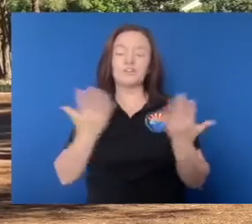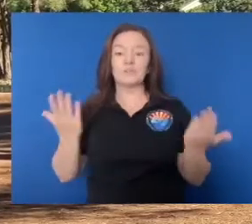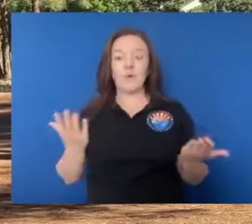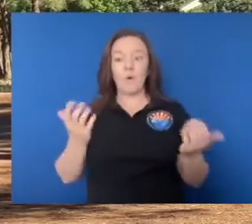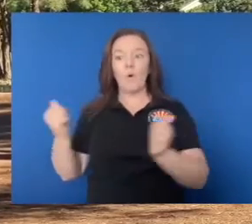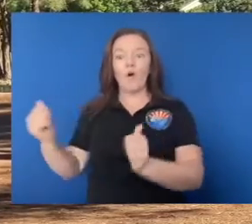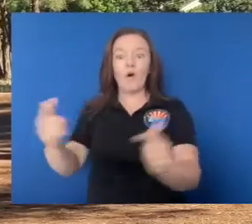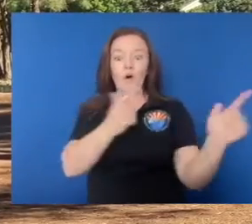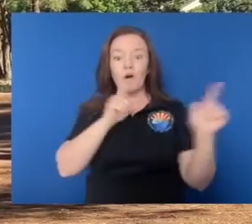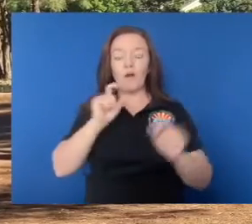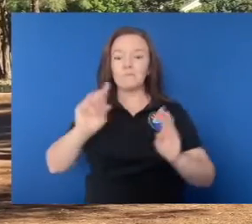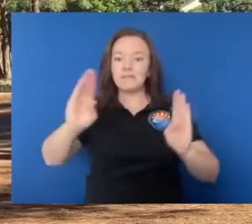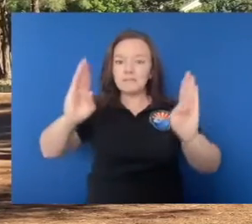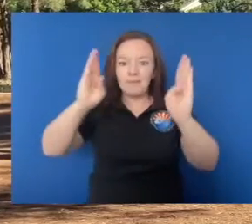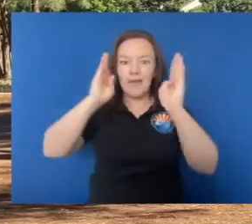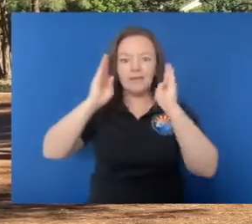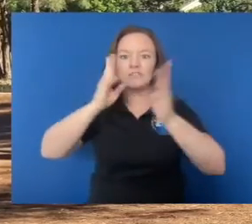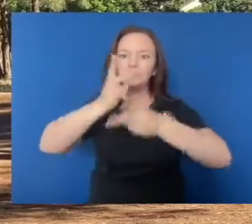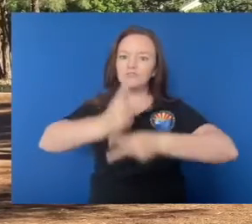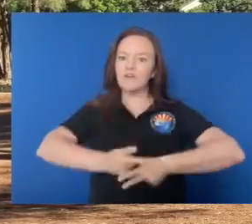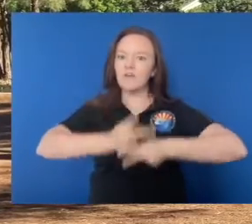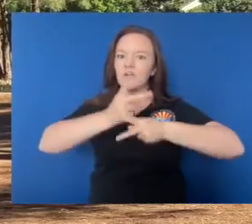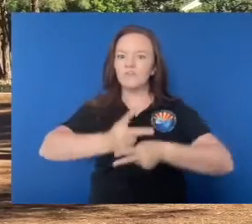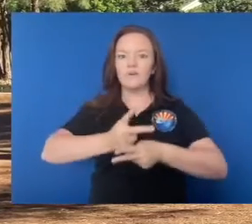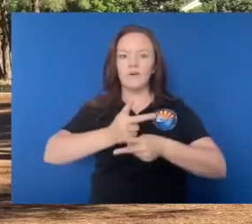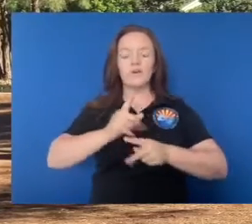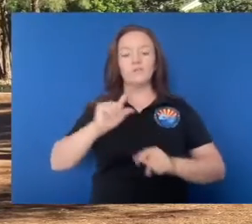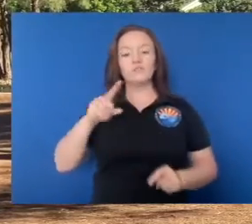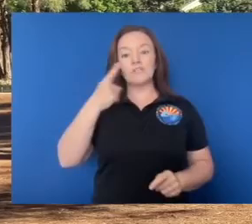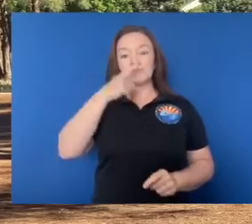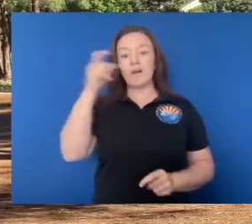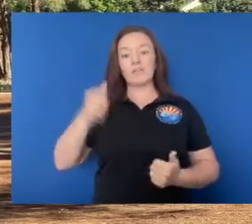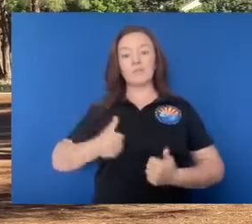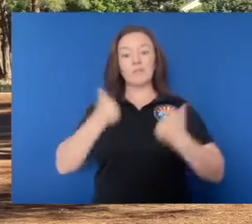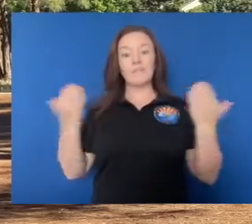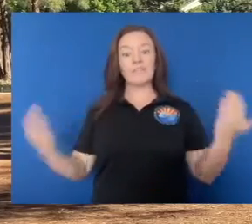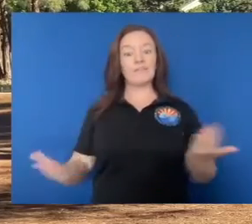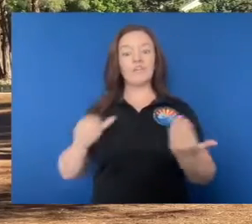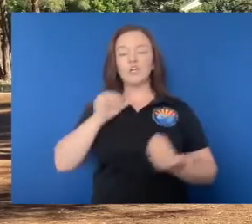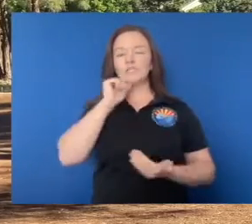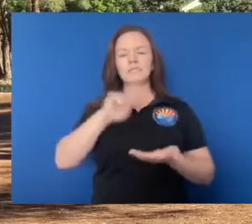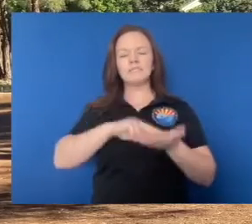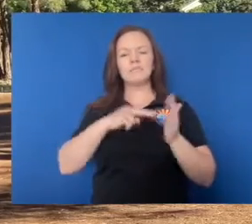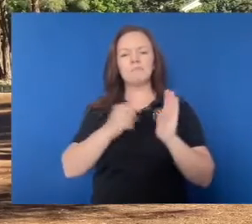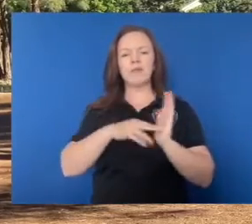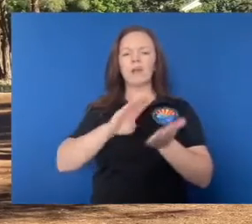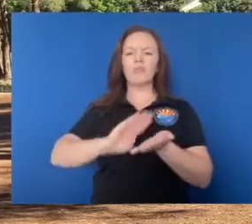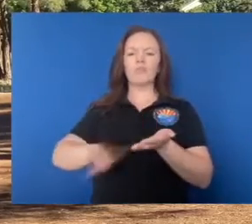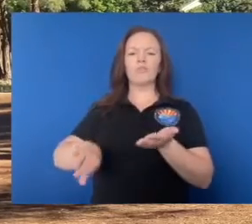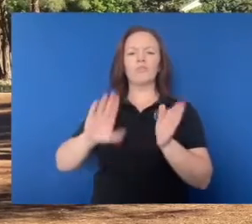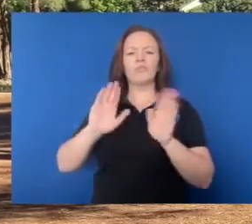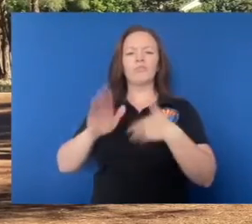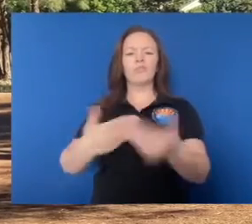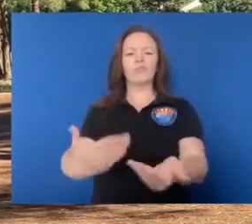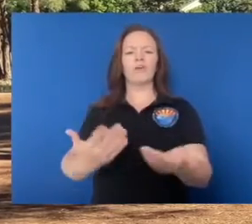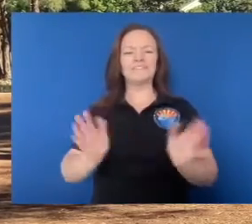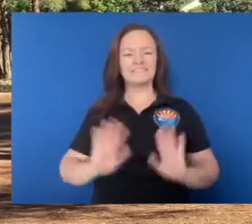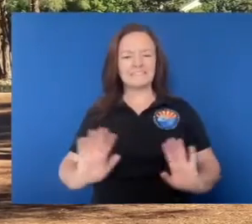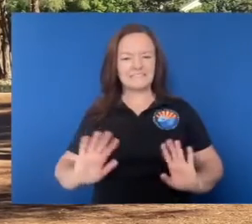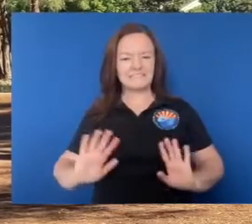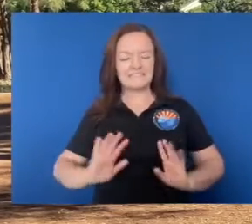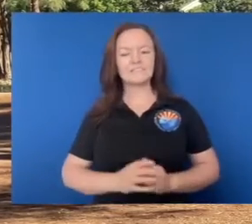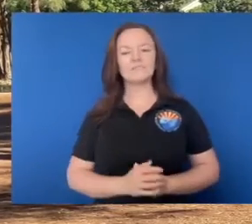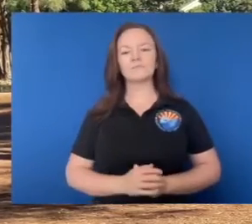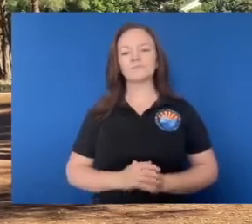So everybody has to pay attention to what they're doing. Just because somebody lives here doesn't mean that they know exactly what they're doing. Right.